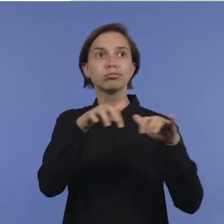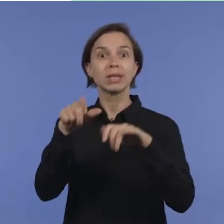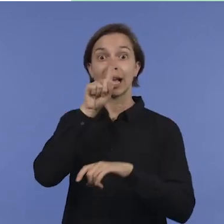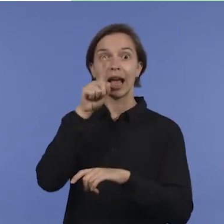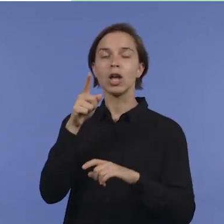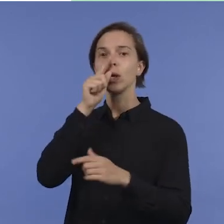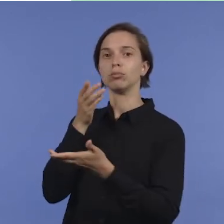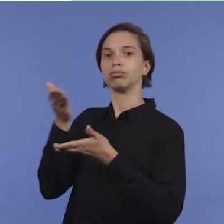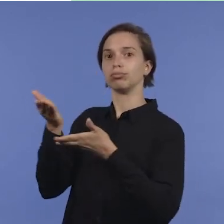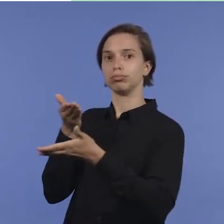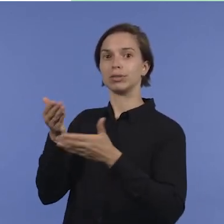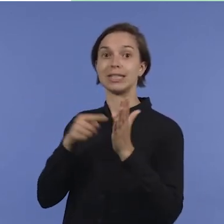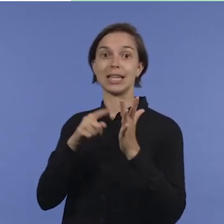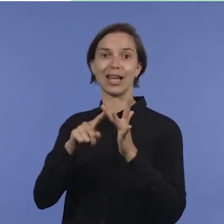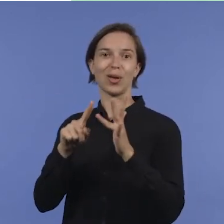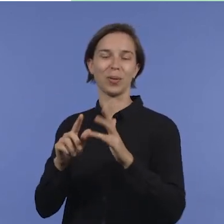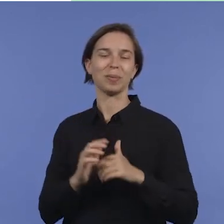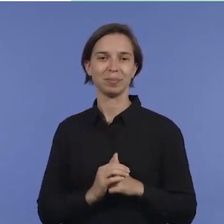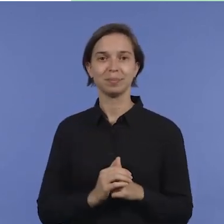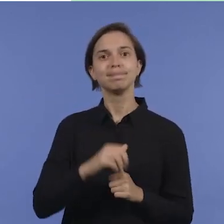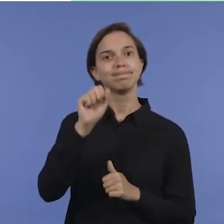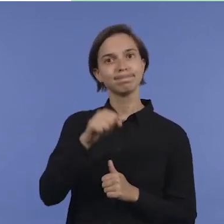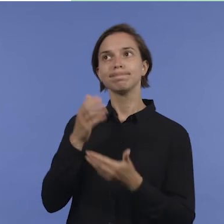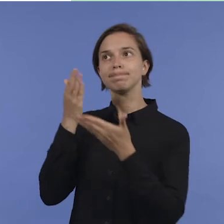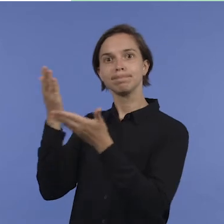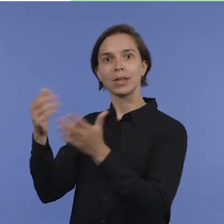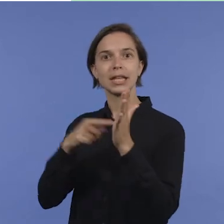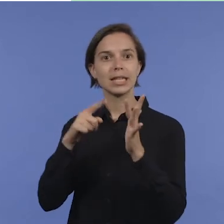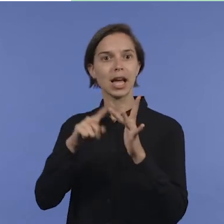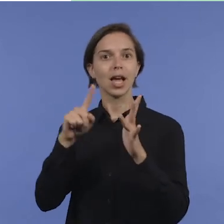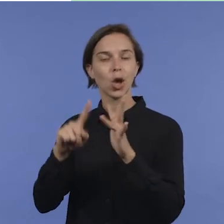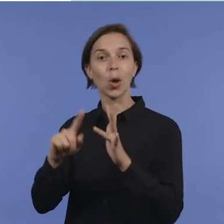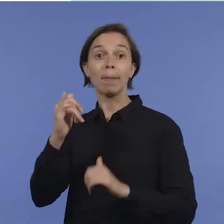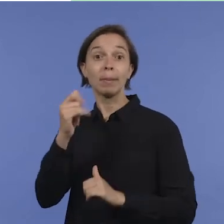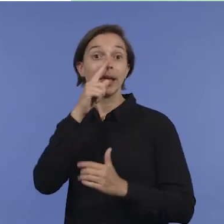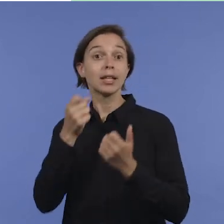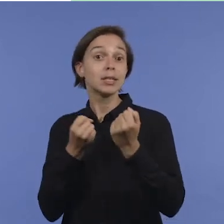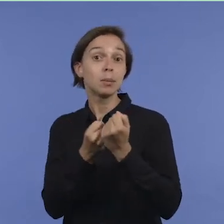Yes Esme, the telecommunications industry ombudsman may be able to help.